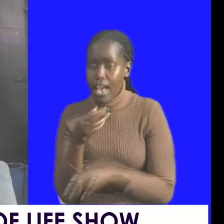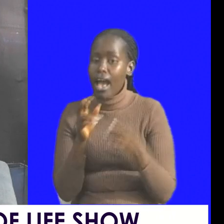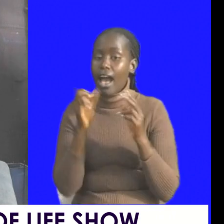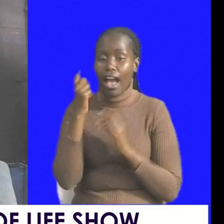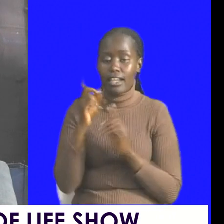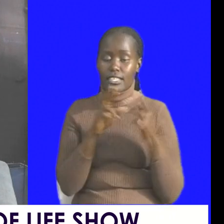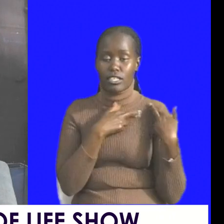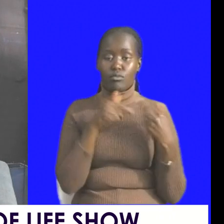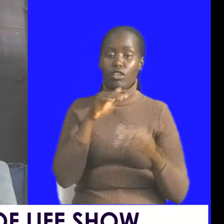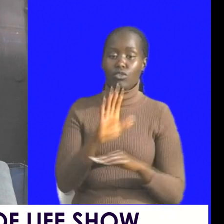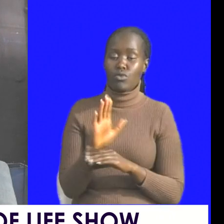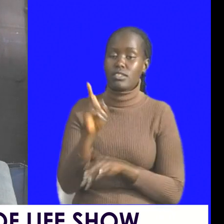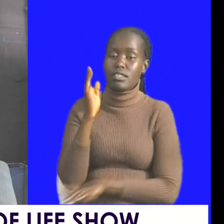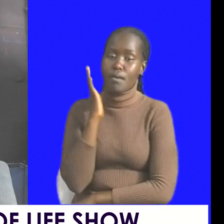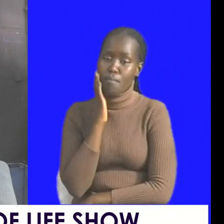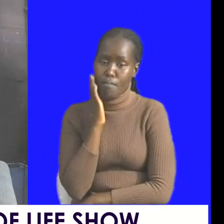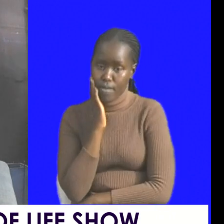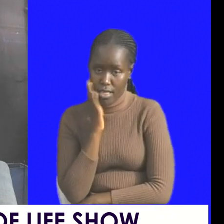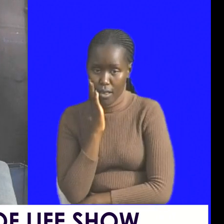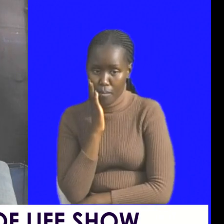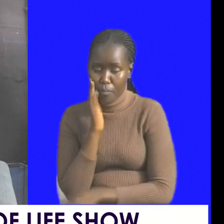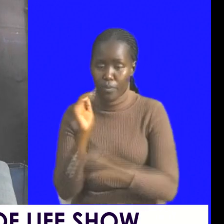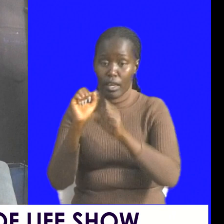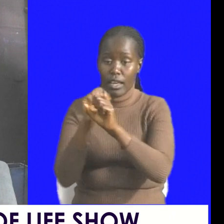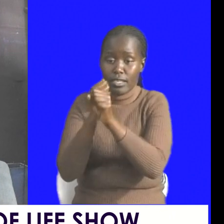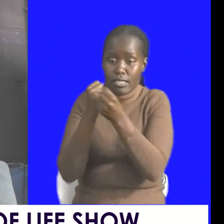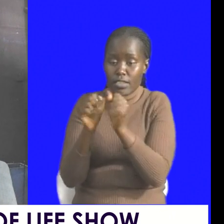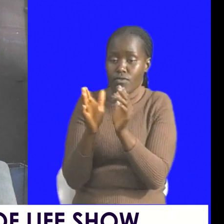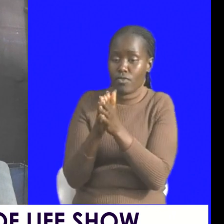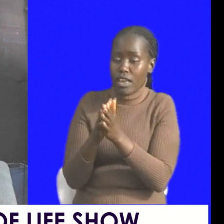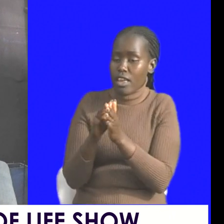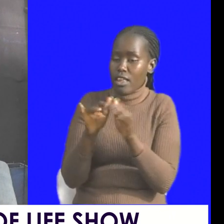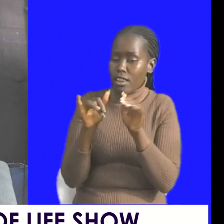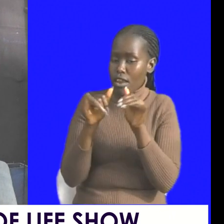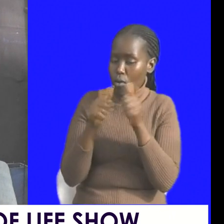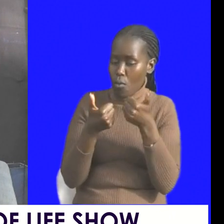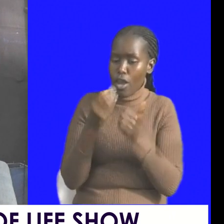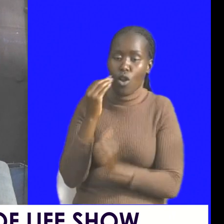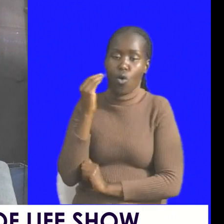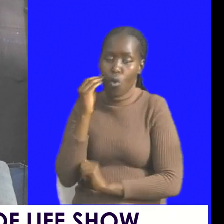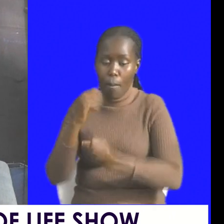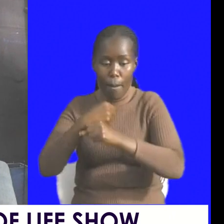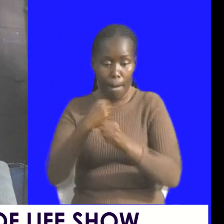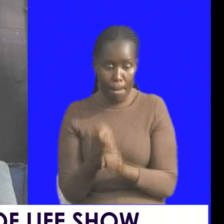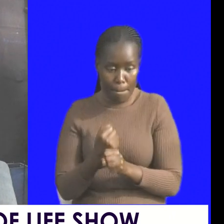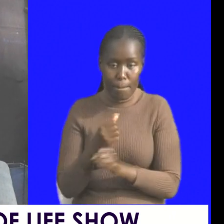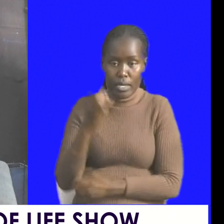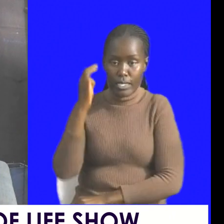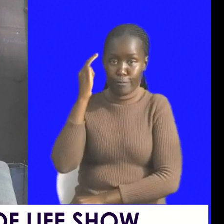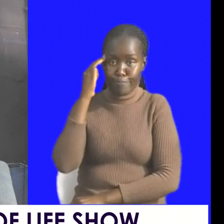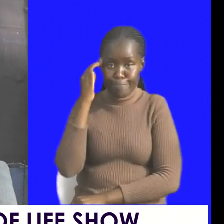because safe and stable homes create a mentally health society